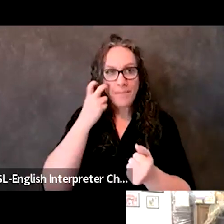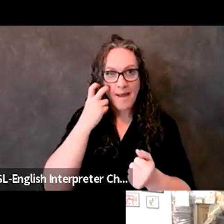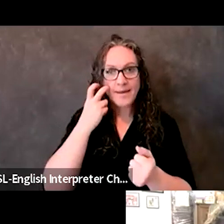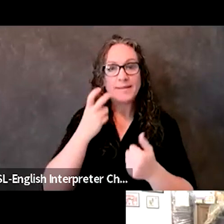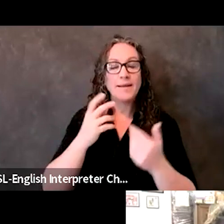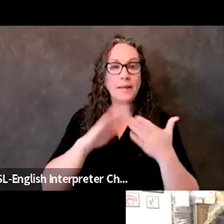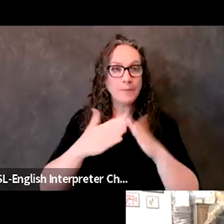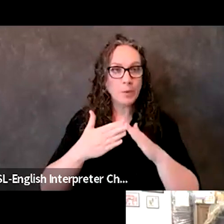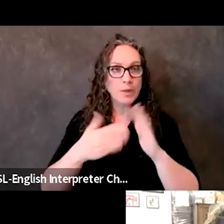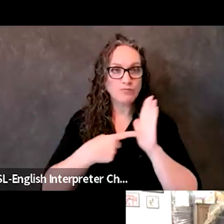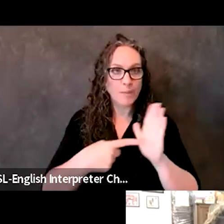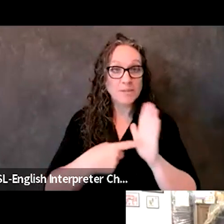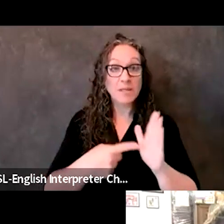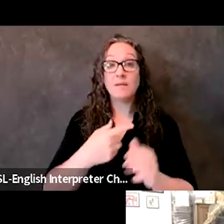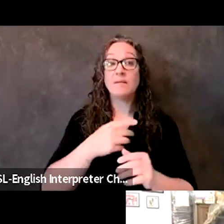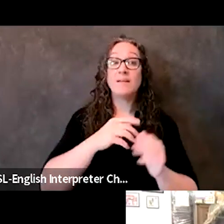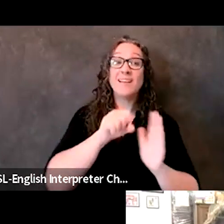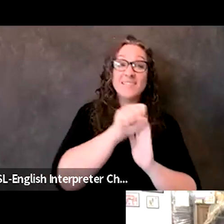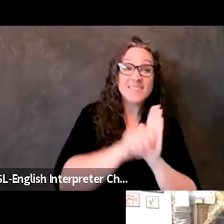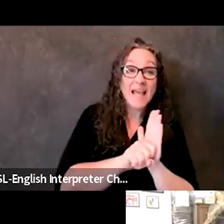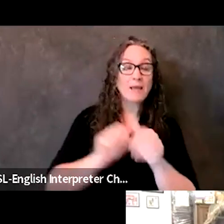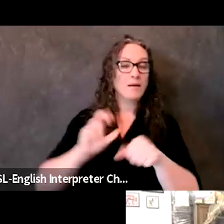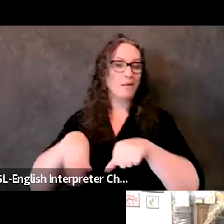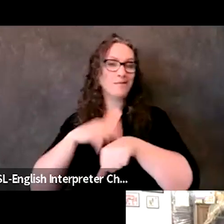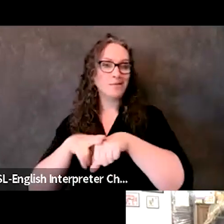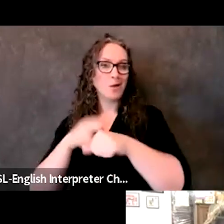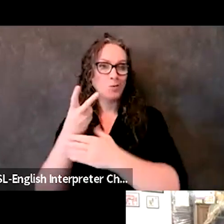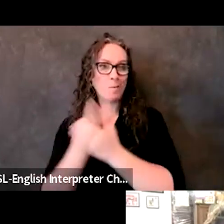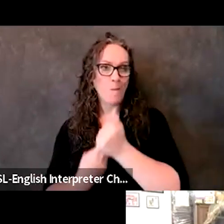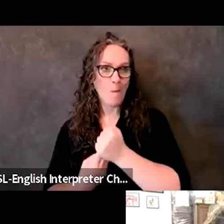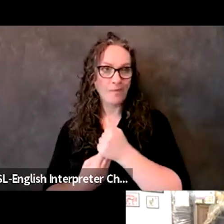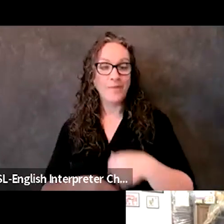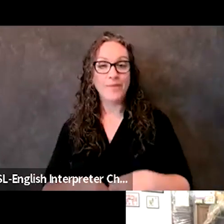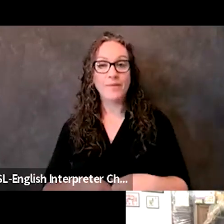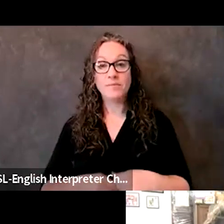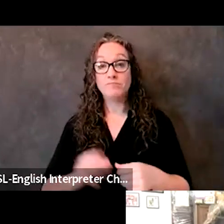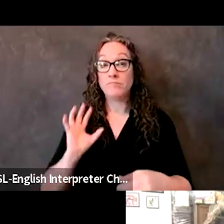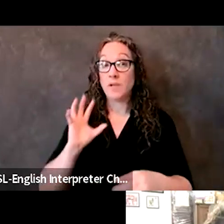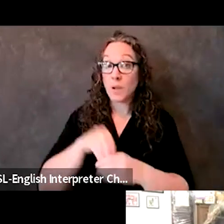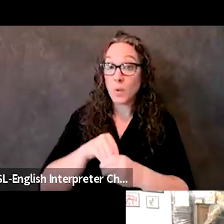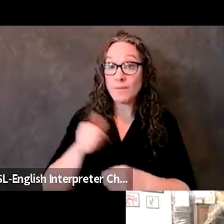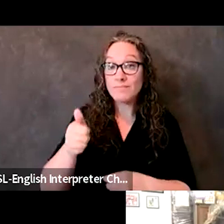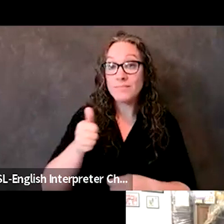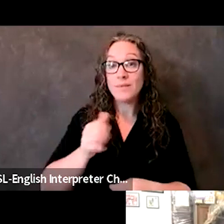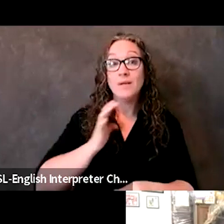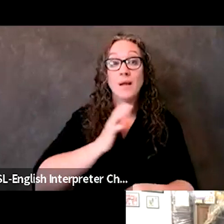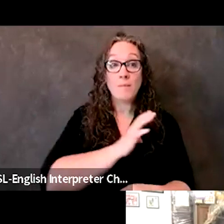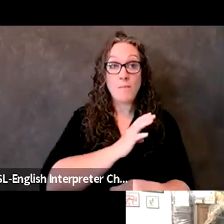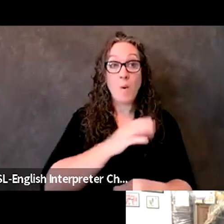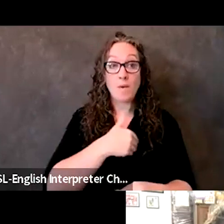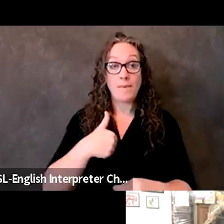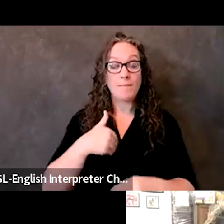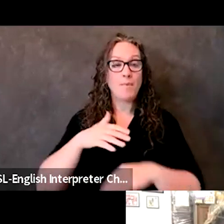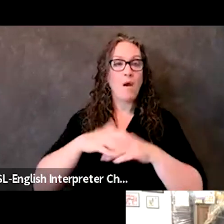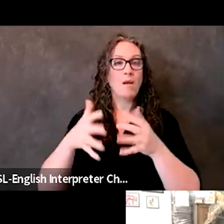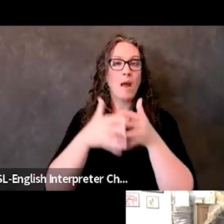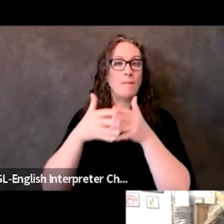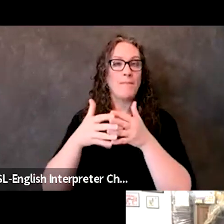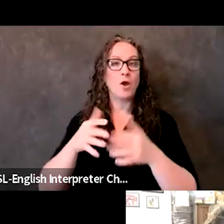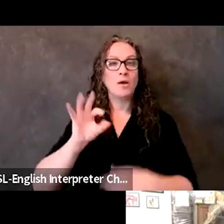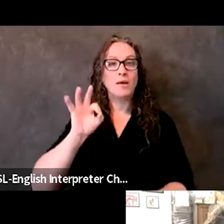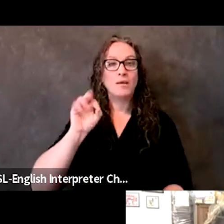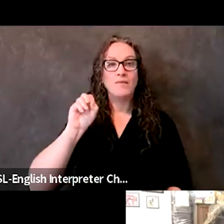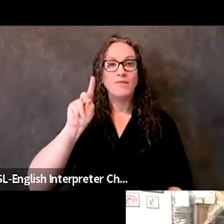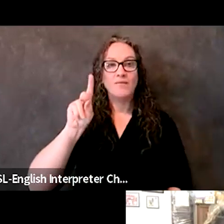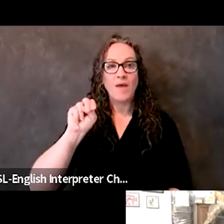so at the national, state, and local levels, including as a board member of the American Foundation for the Blind and